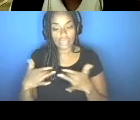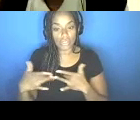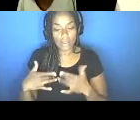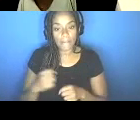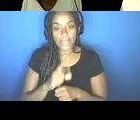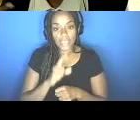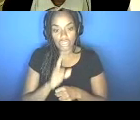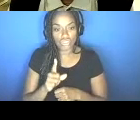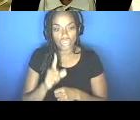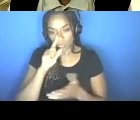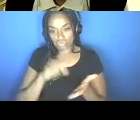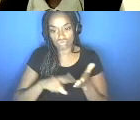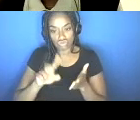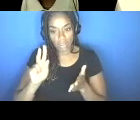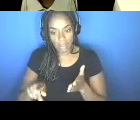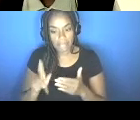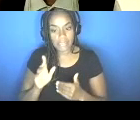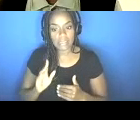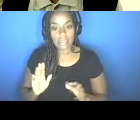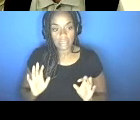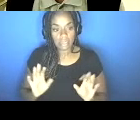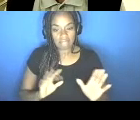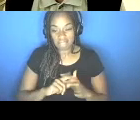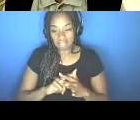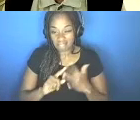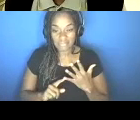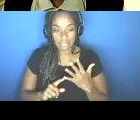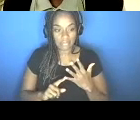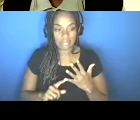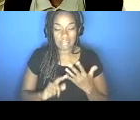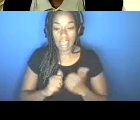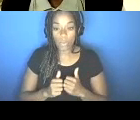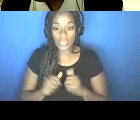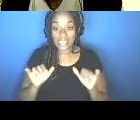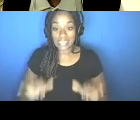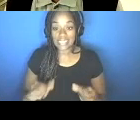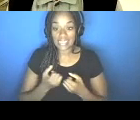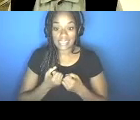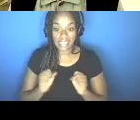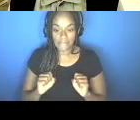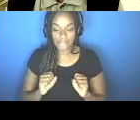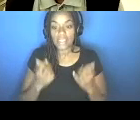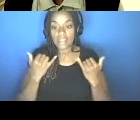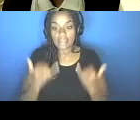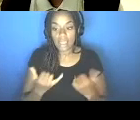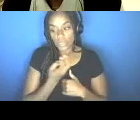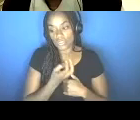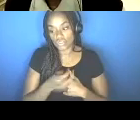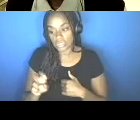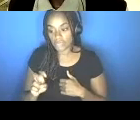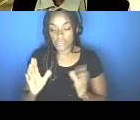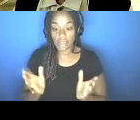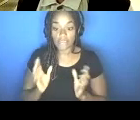get our checkups. All of this is part of how we can keep ourselves safe. So now we will transition into the conversation around